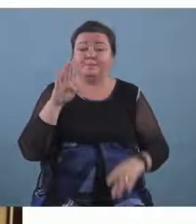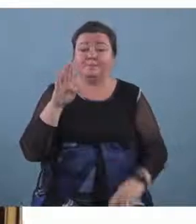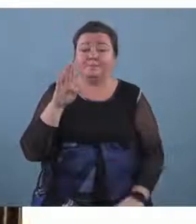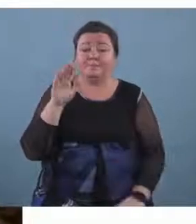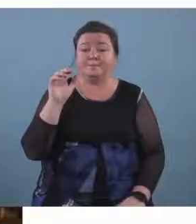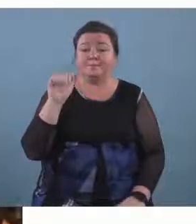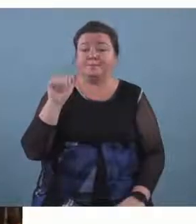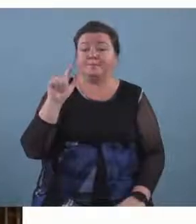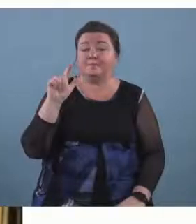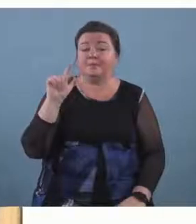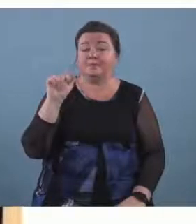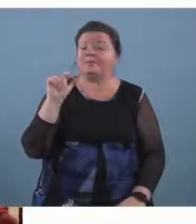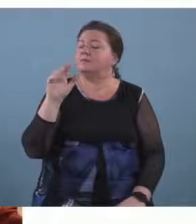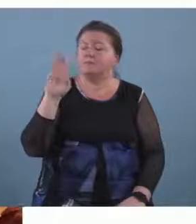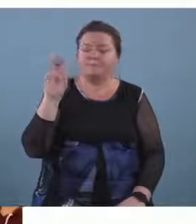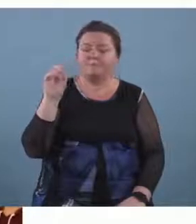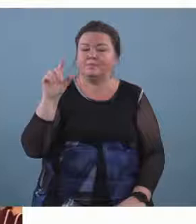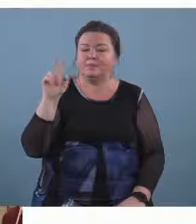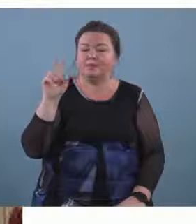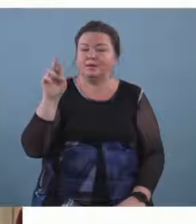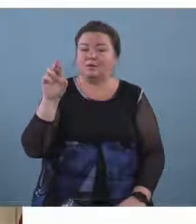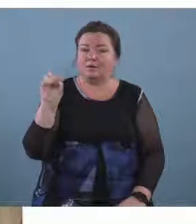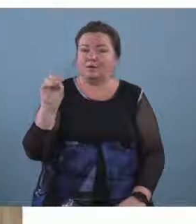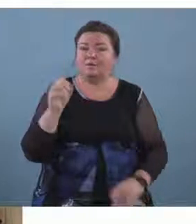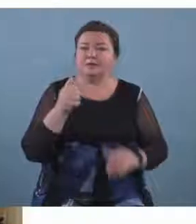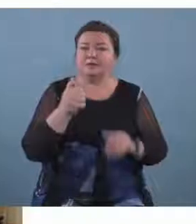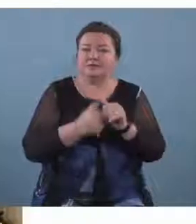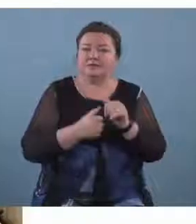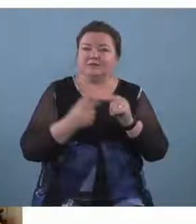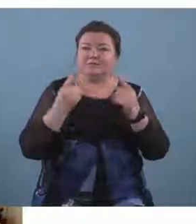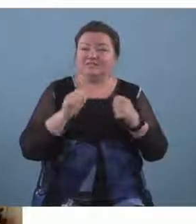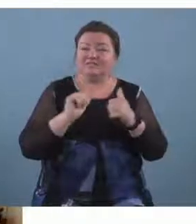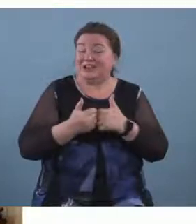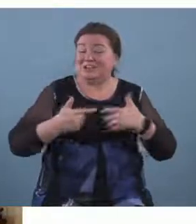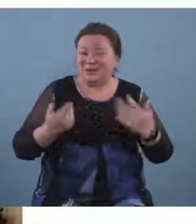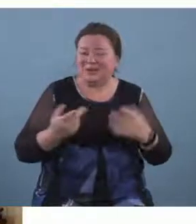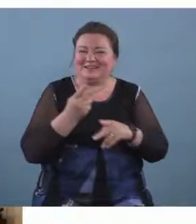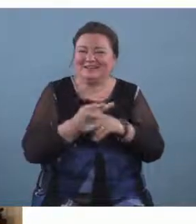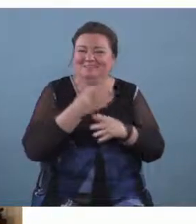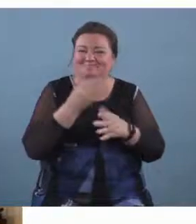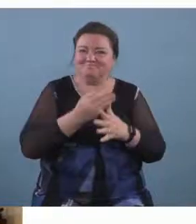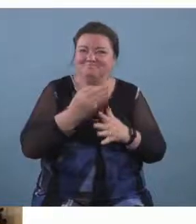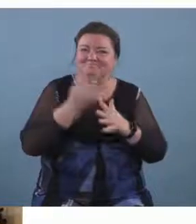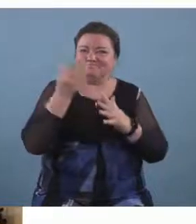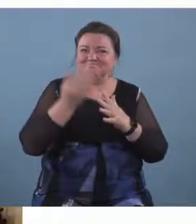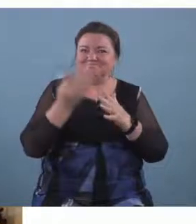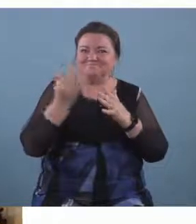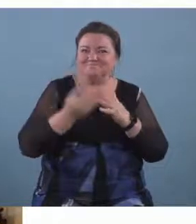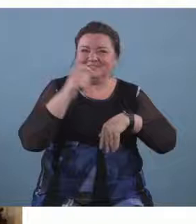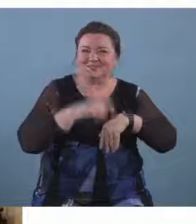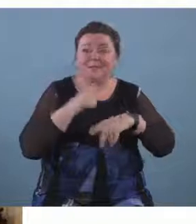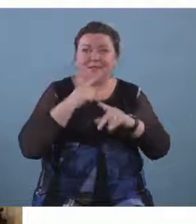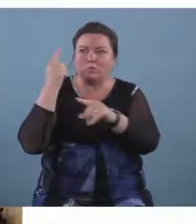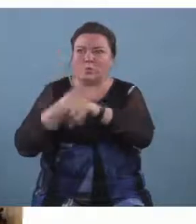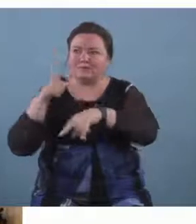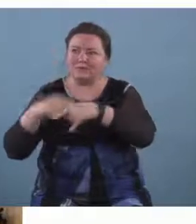the real challenge here is to try and keep in time and um for everybody to come in at appropriate